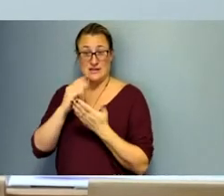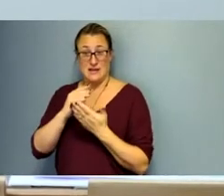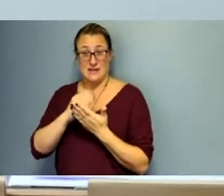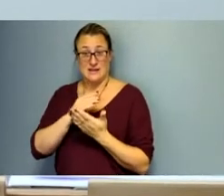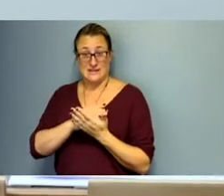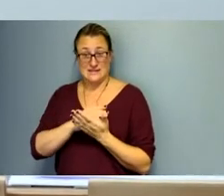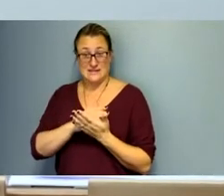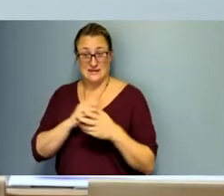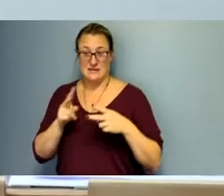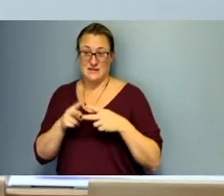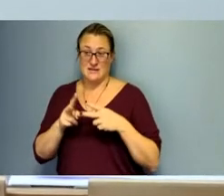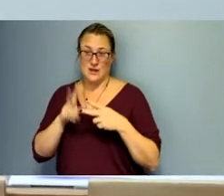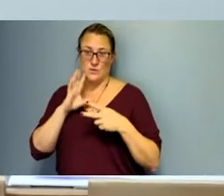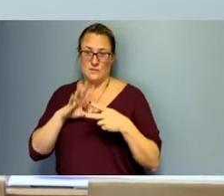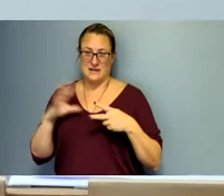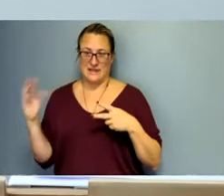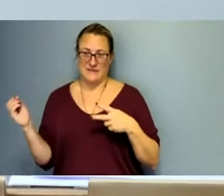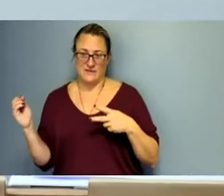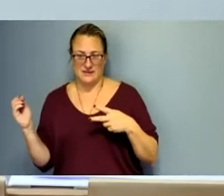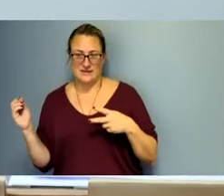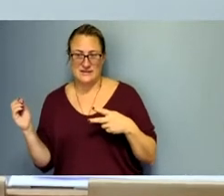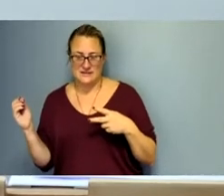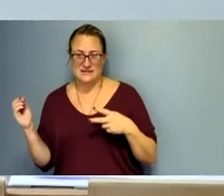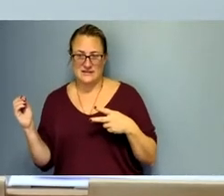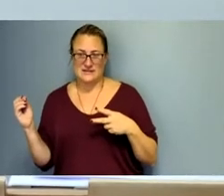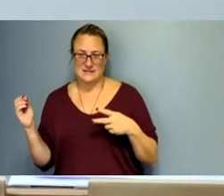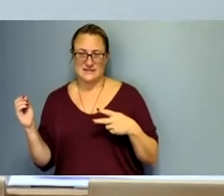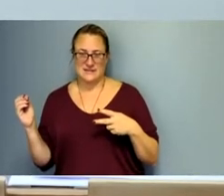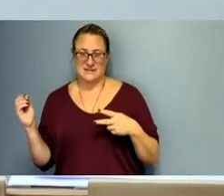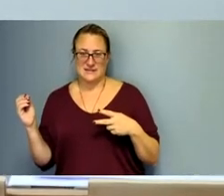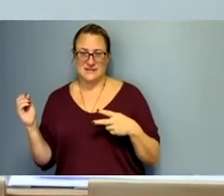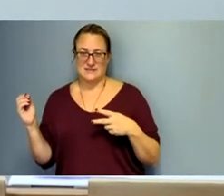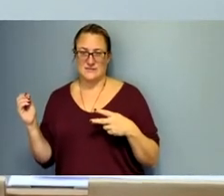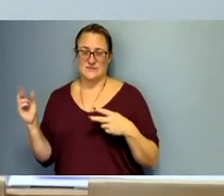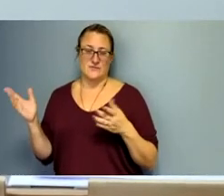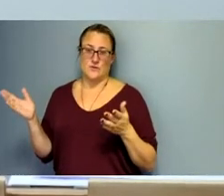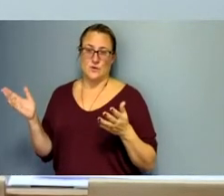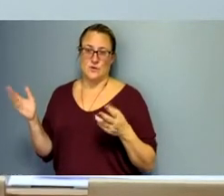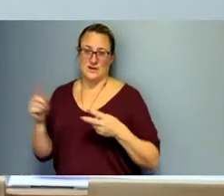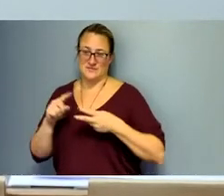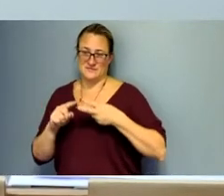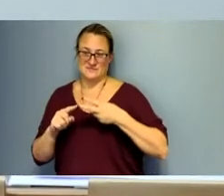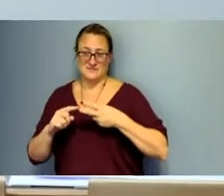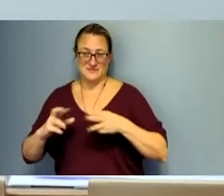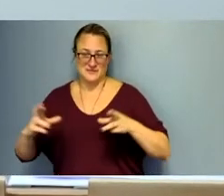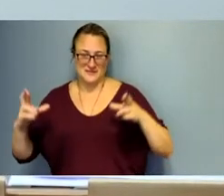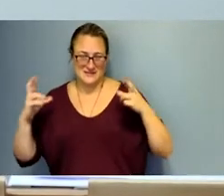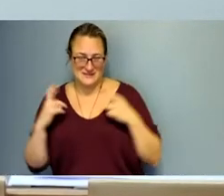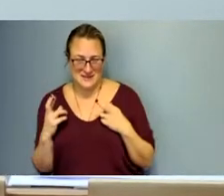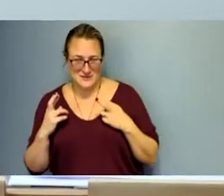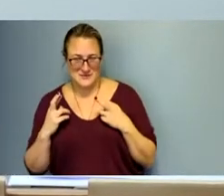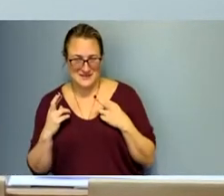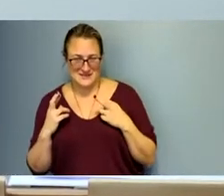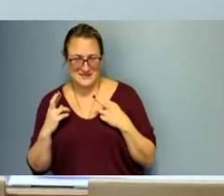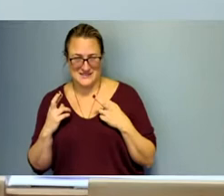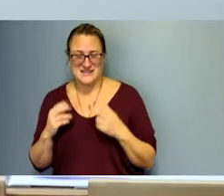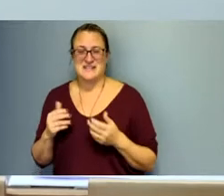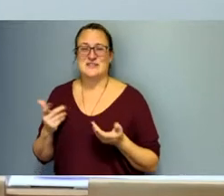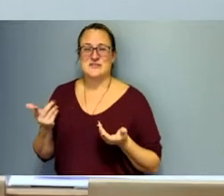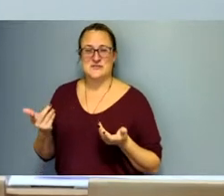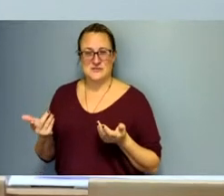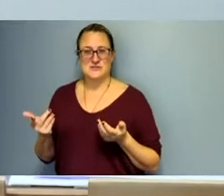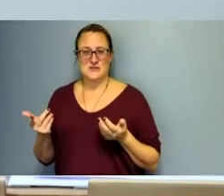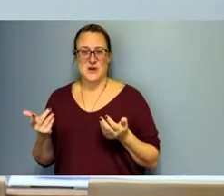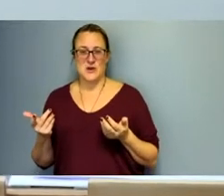going to be leaving us for retirement. And I just wanted to